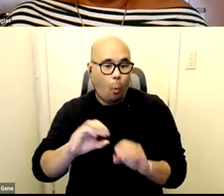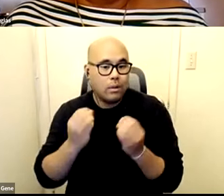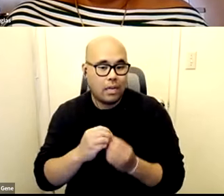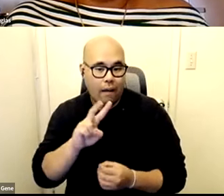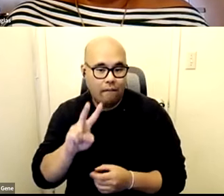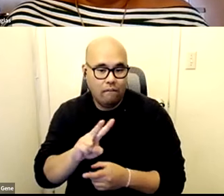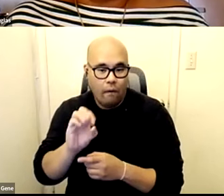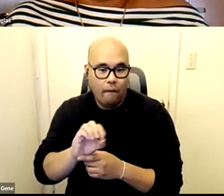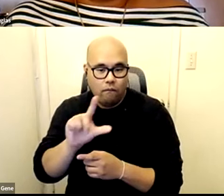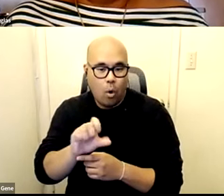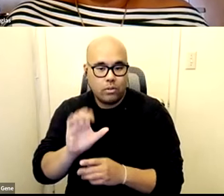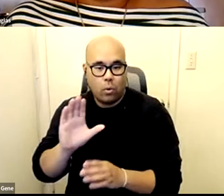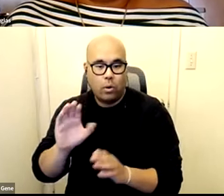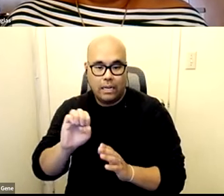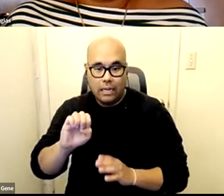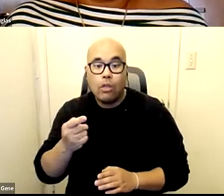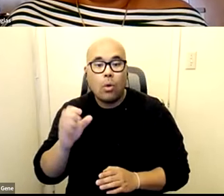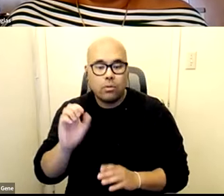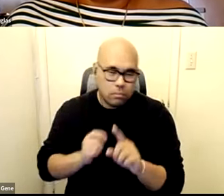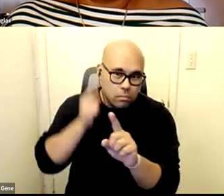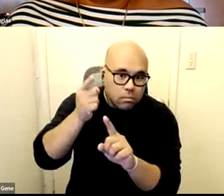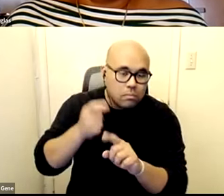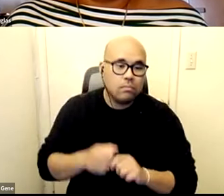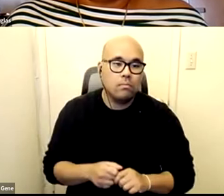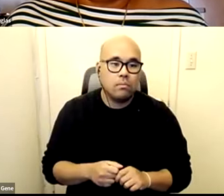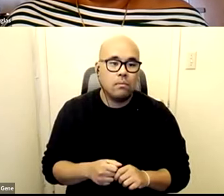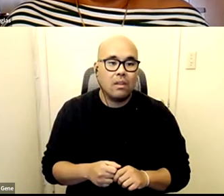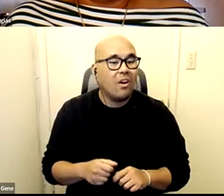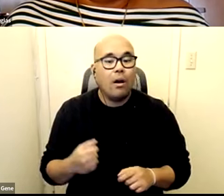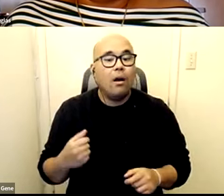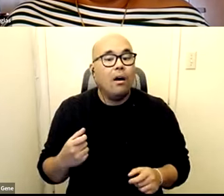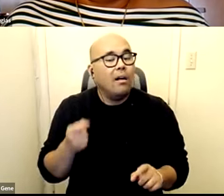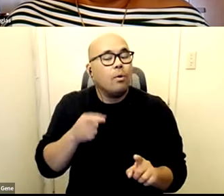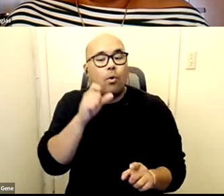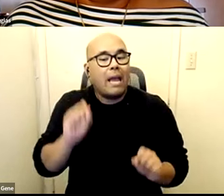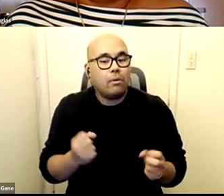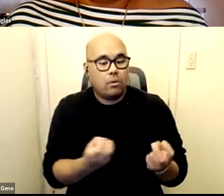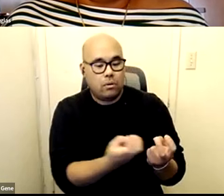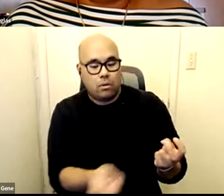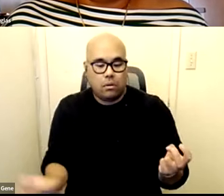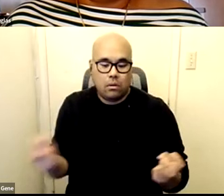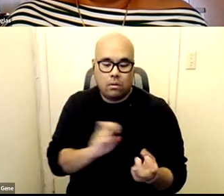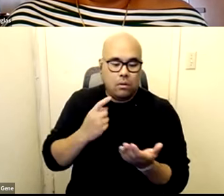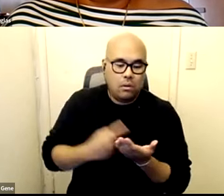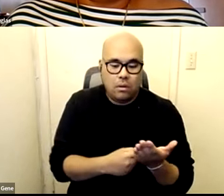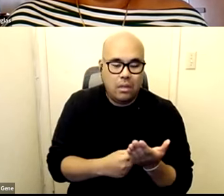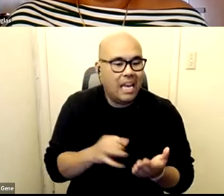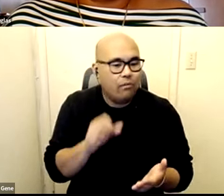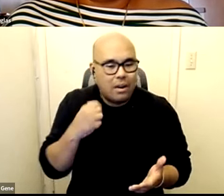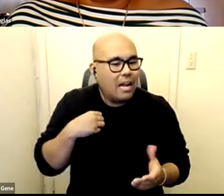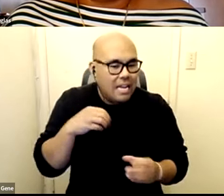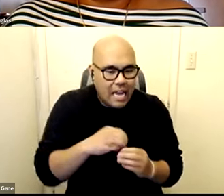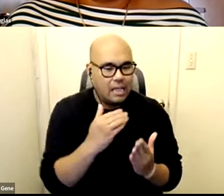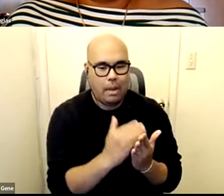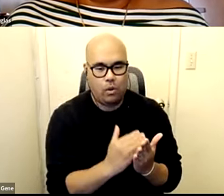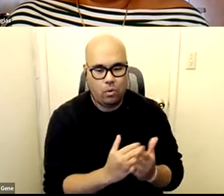you know we're we're not going to be you know at a table unless we are very clear that we're not on the menu so i